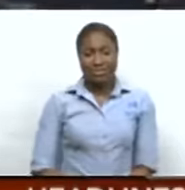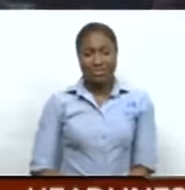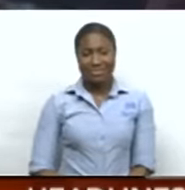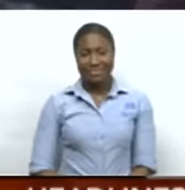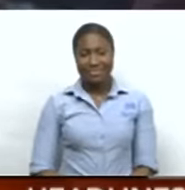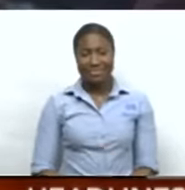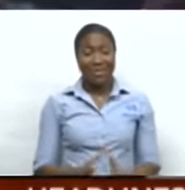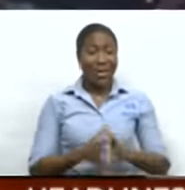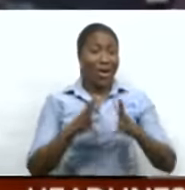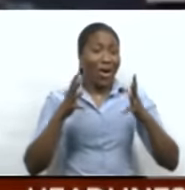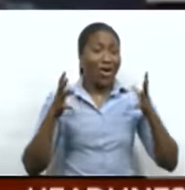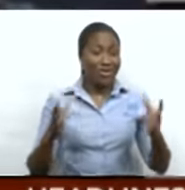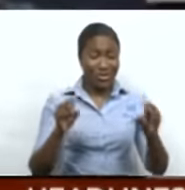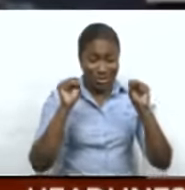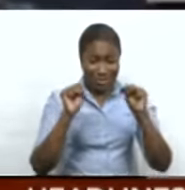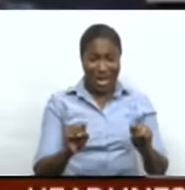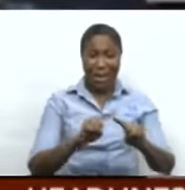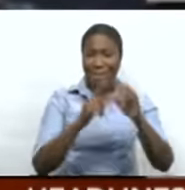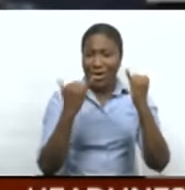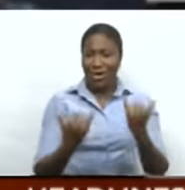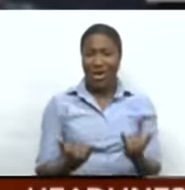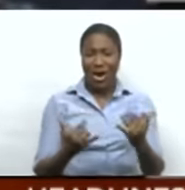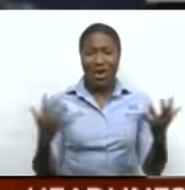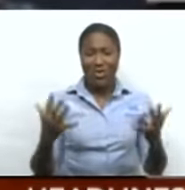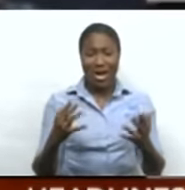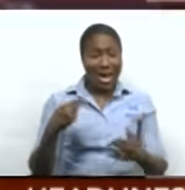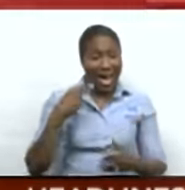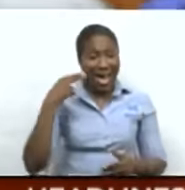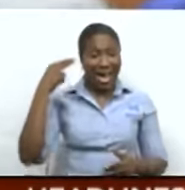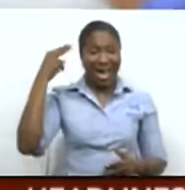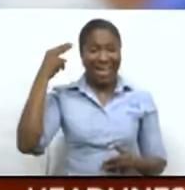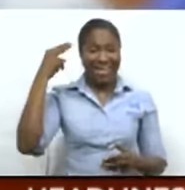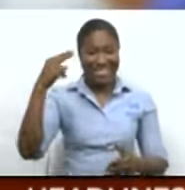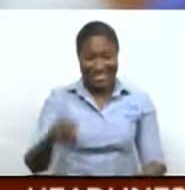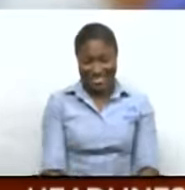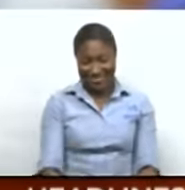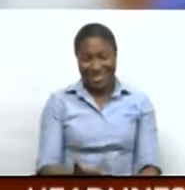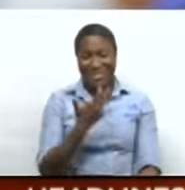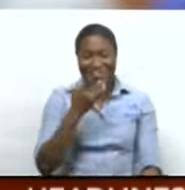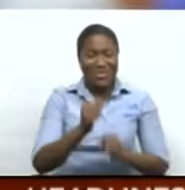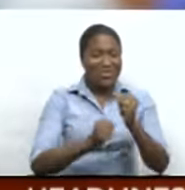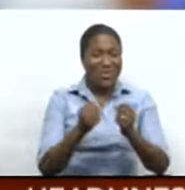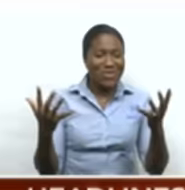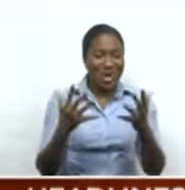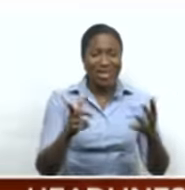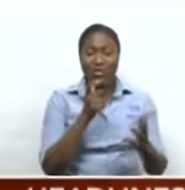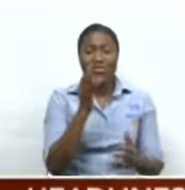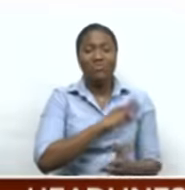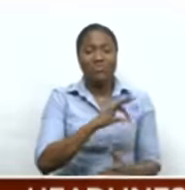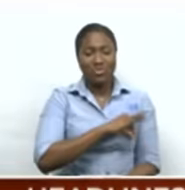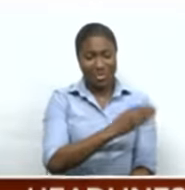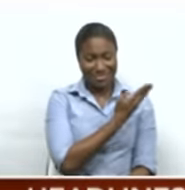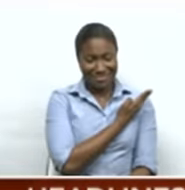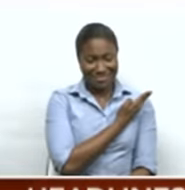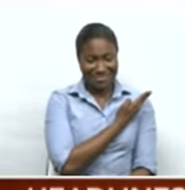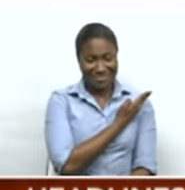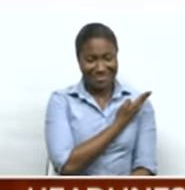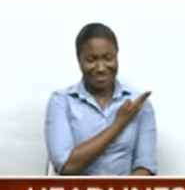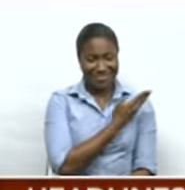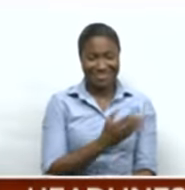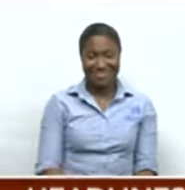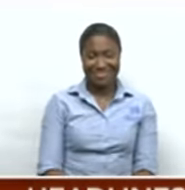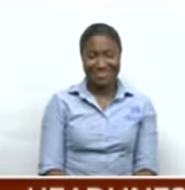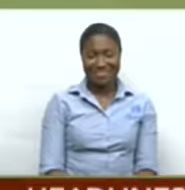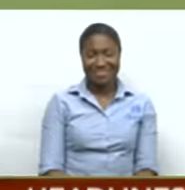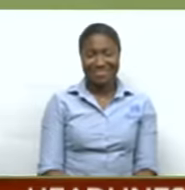Quite a lot indeed, but now it's time to end on a high. Sport High, brought to you by Supply Jam. Boost you up.